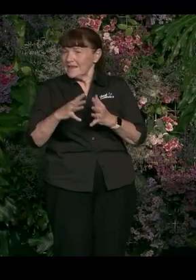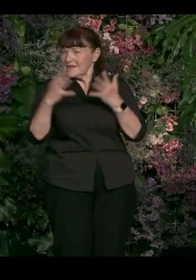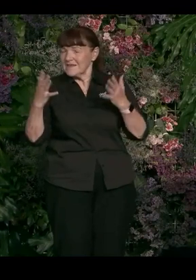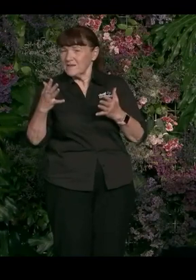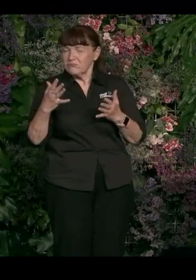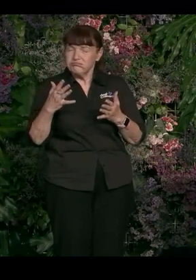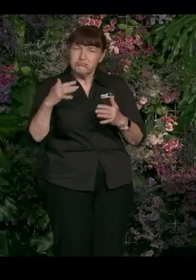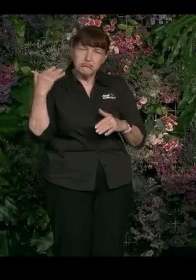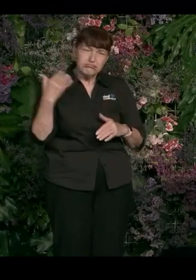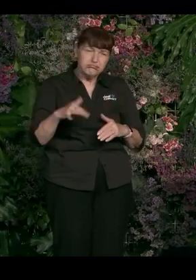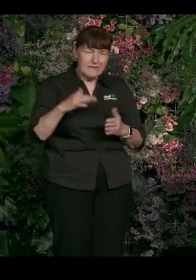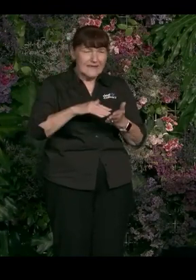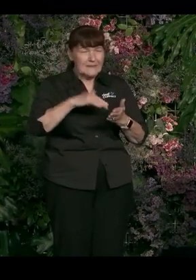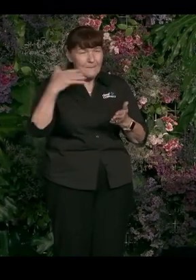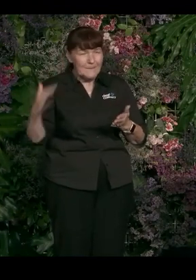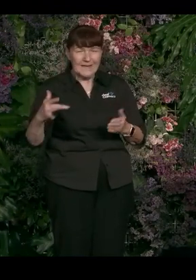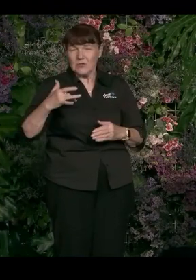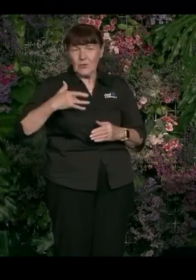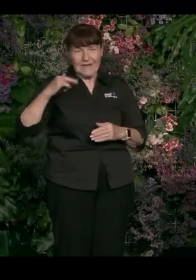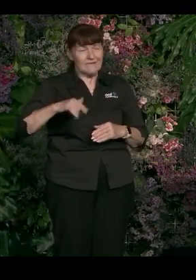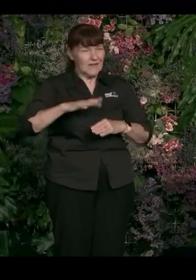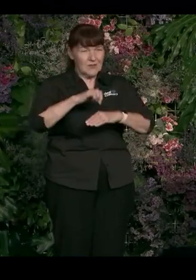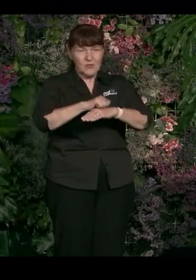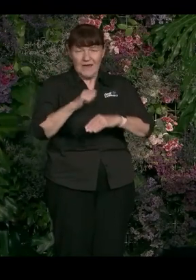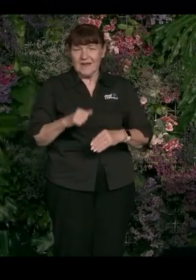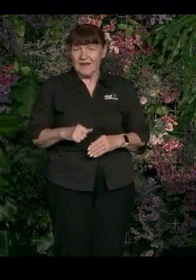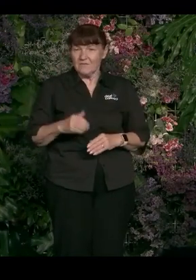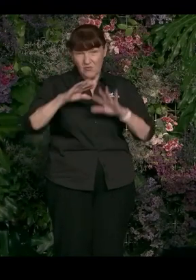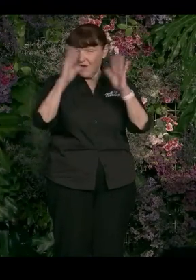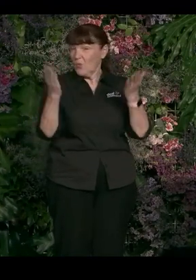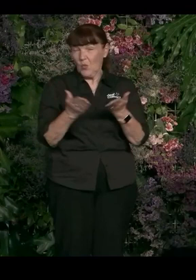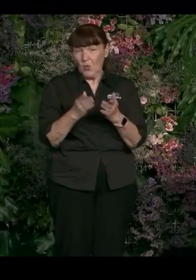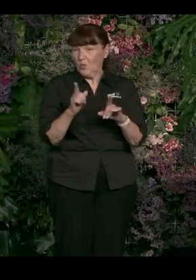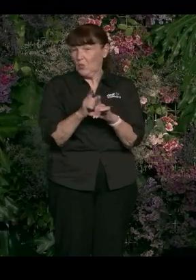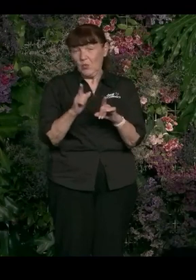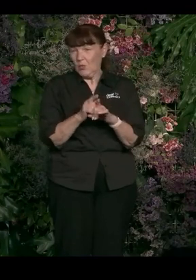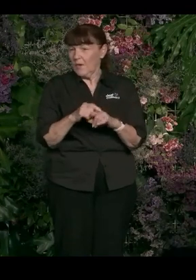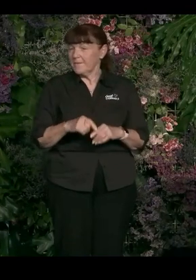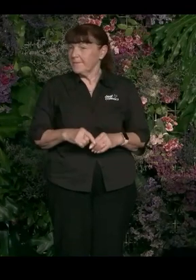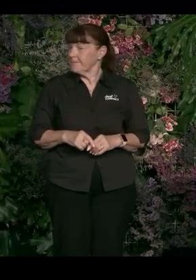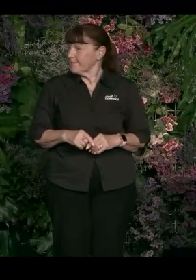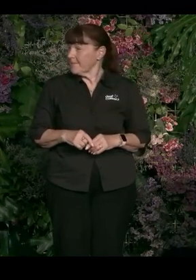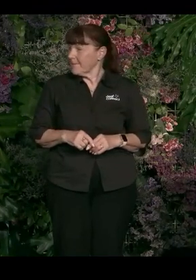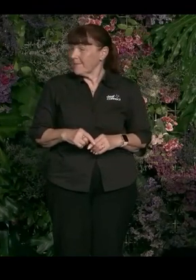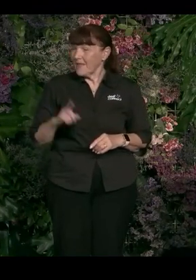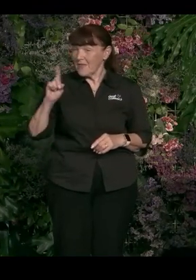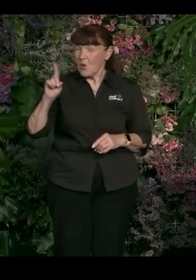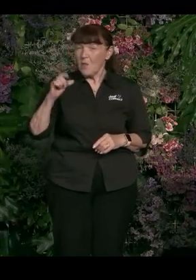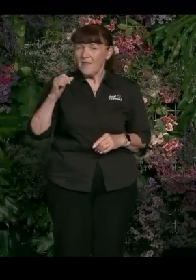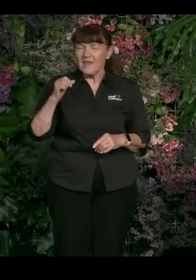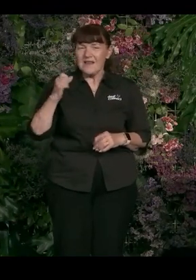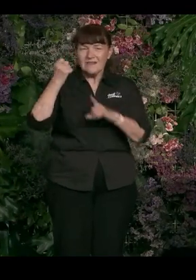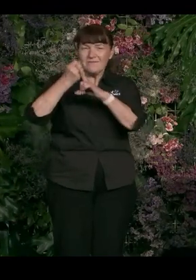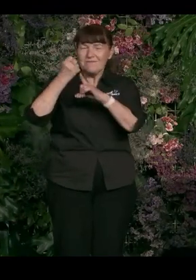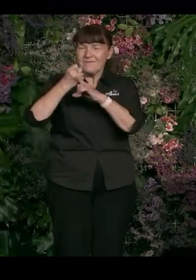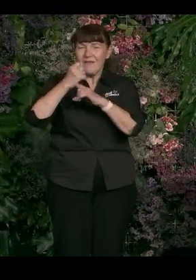cost of living increase in this country and around the world. At the moment, there's a fight going on at the